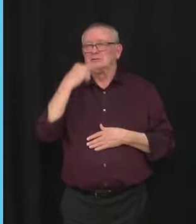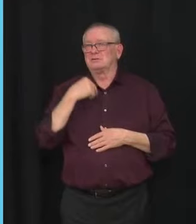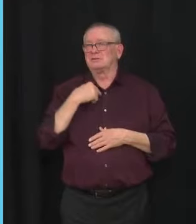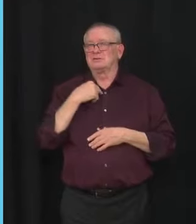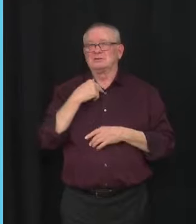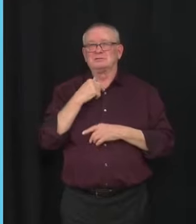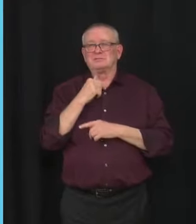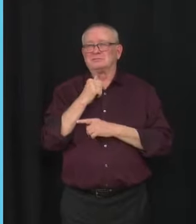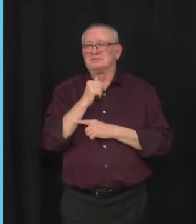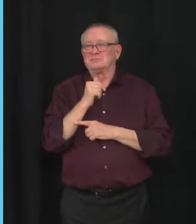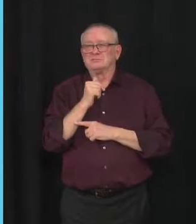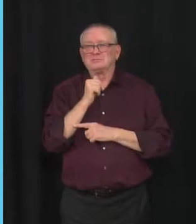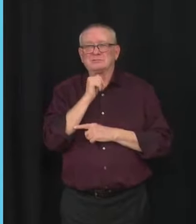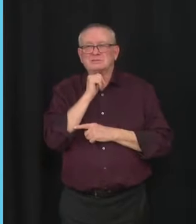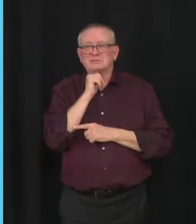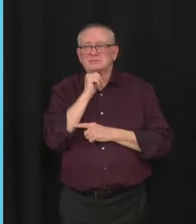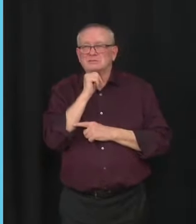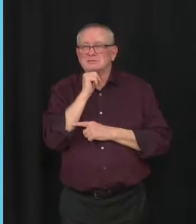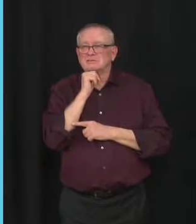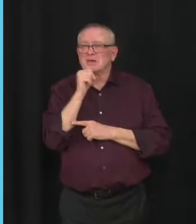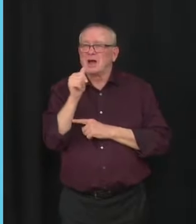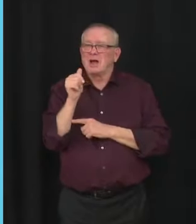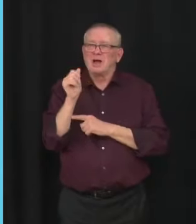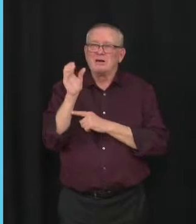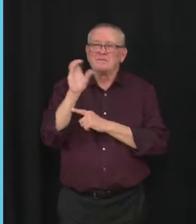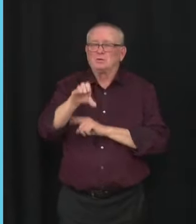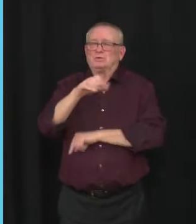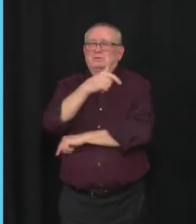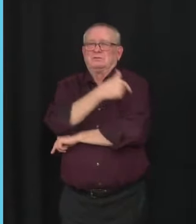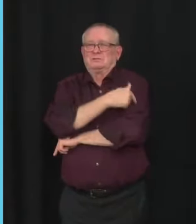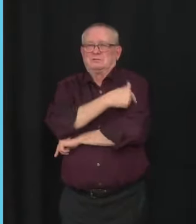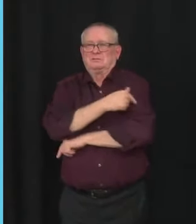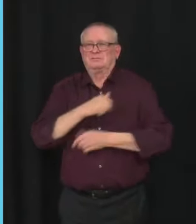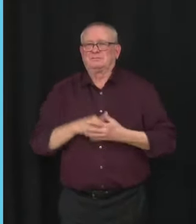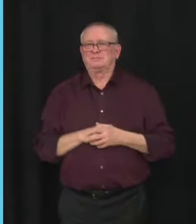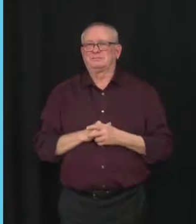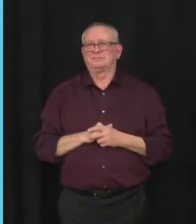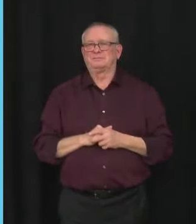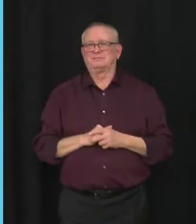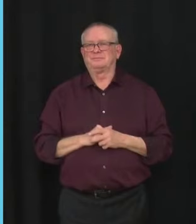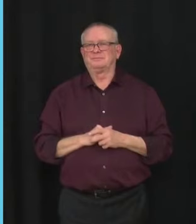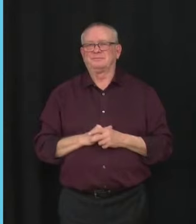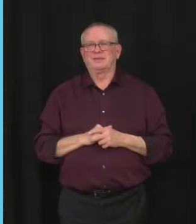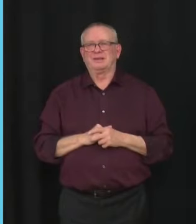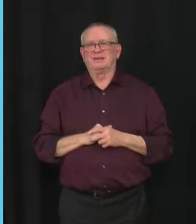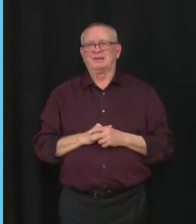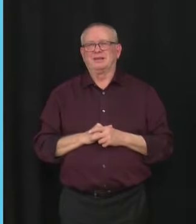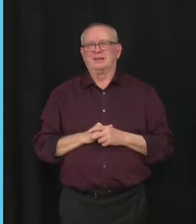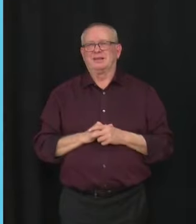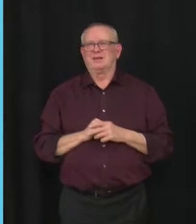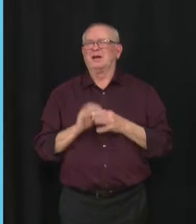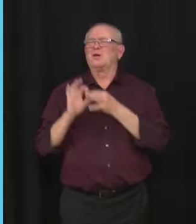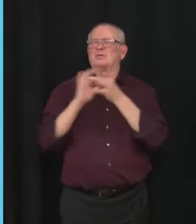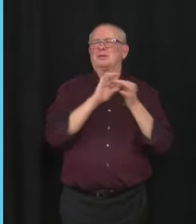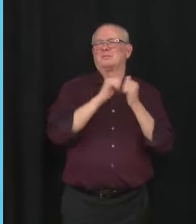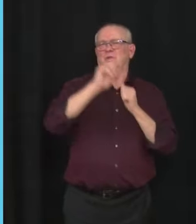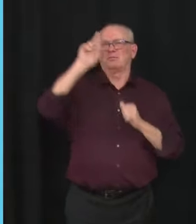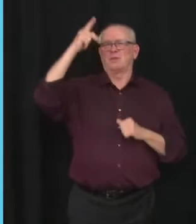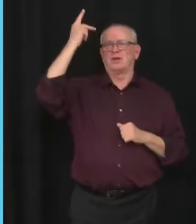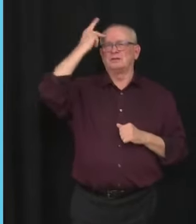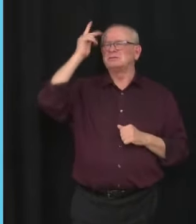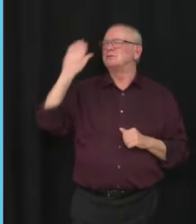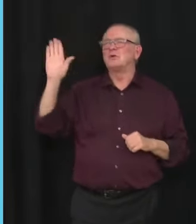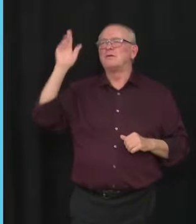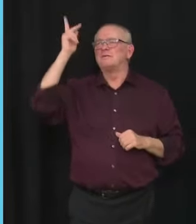first of all in response to your question about whether this is about politics or I think you said ideology I'll note that today British